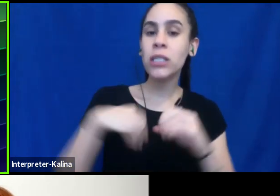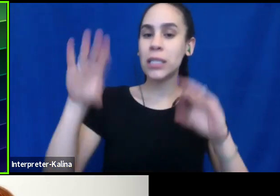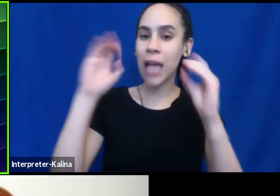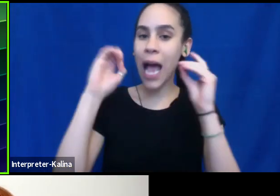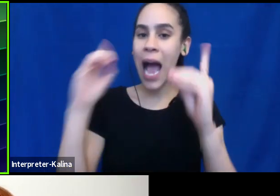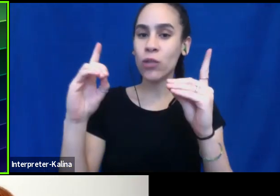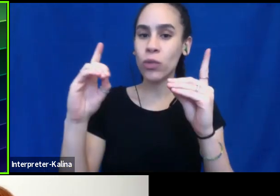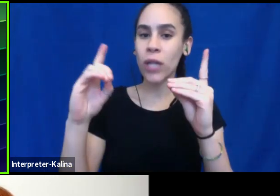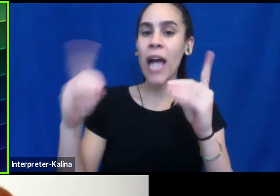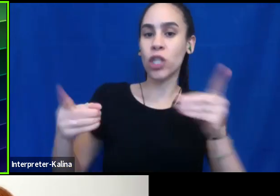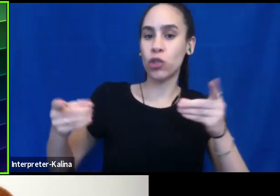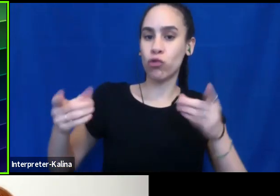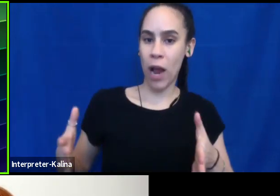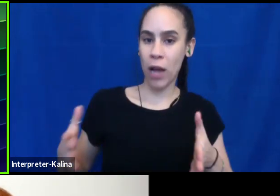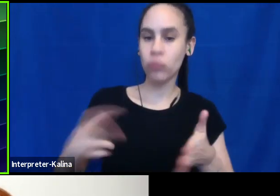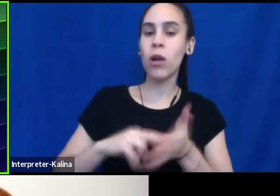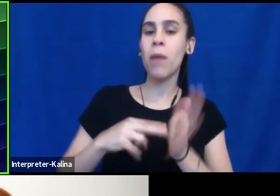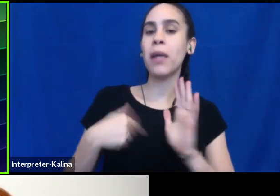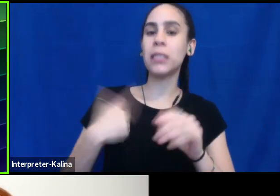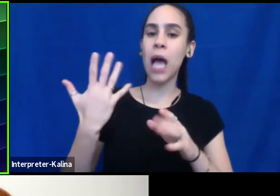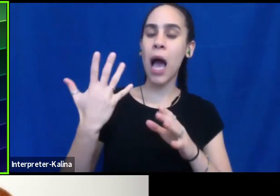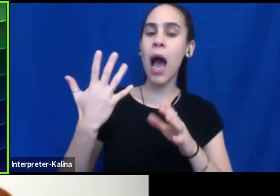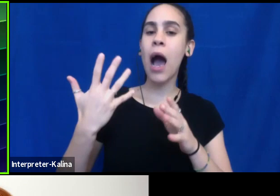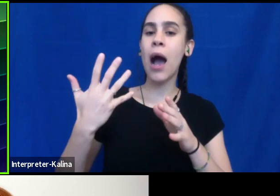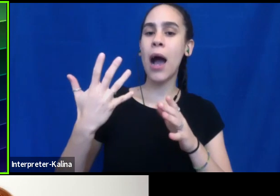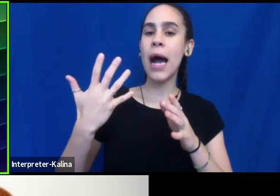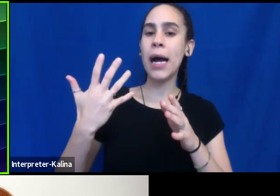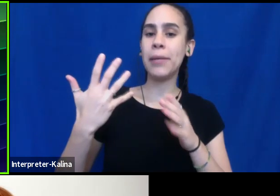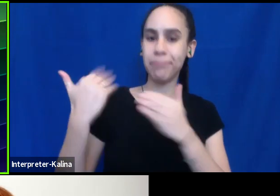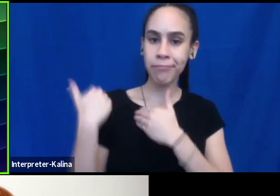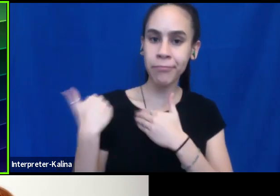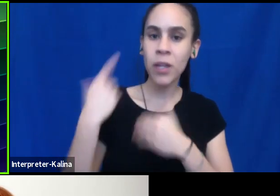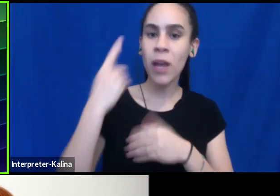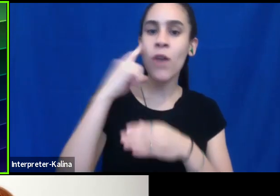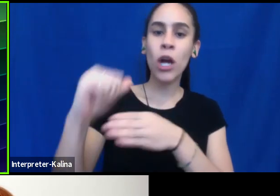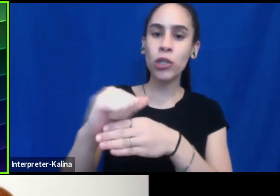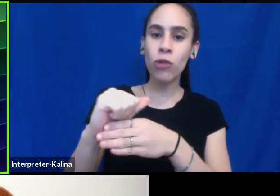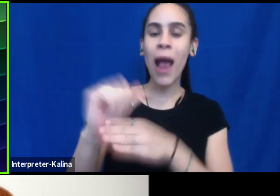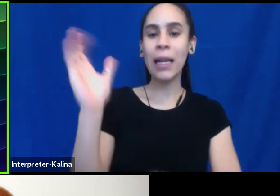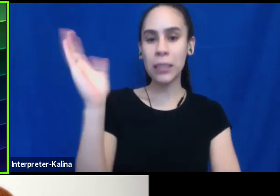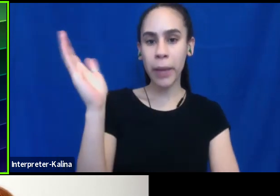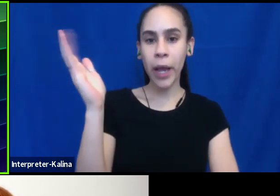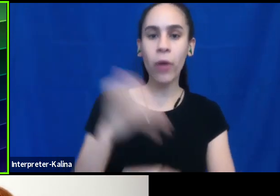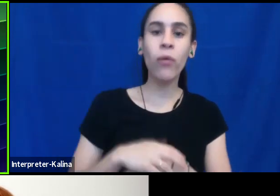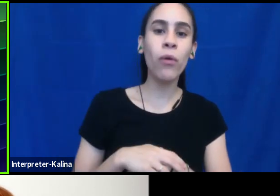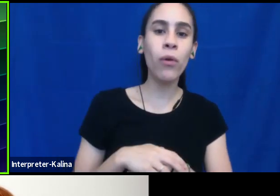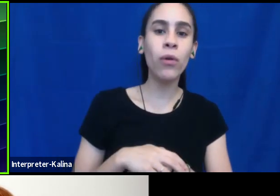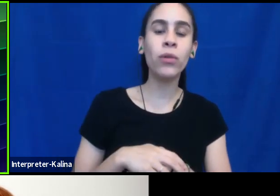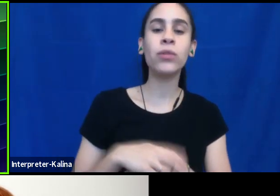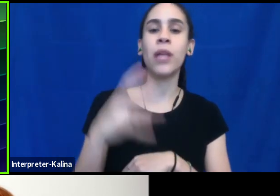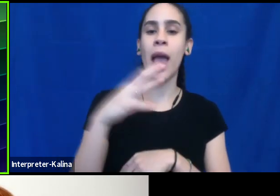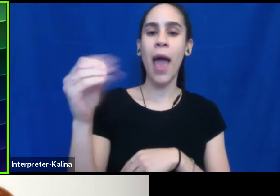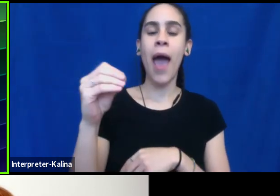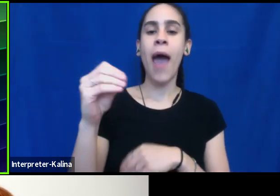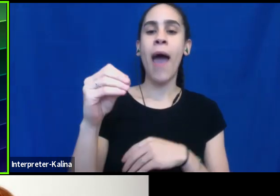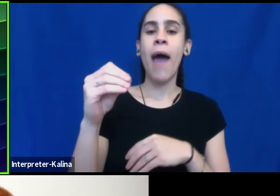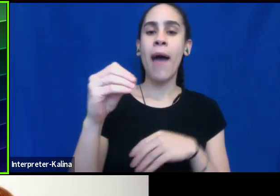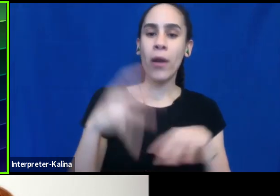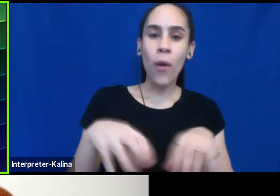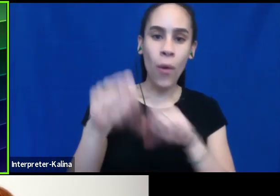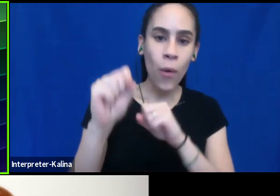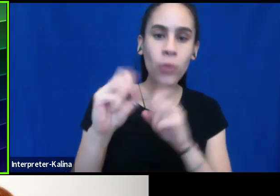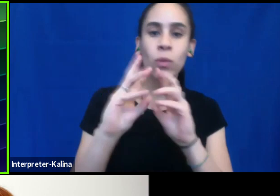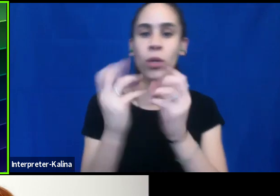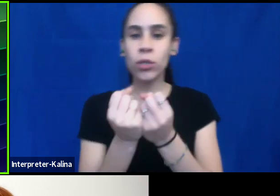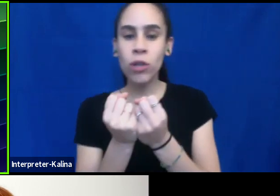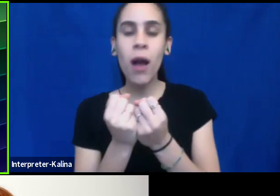which put me in charge of training all of our speakers, um, crafting all of the workshops and writing all of the curriculum.